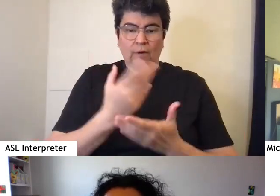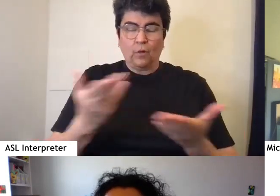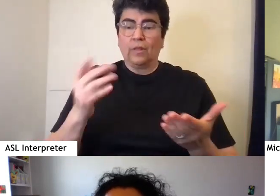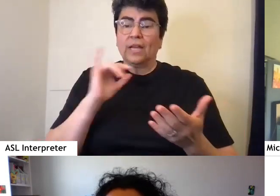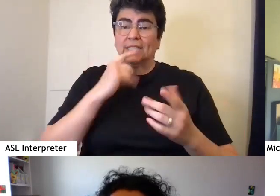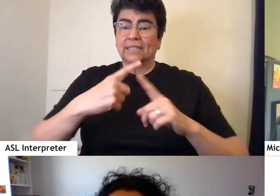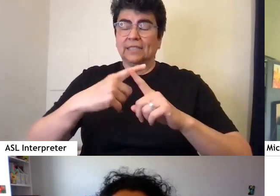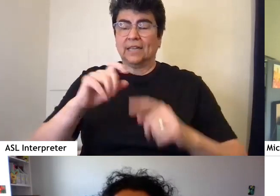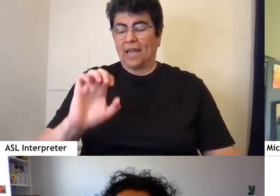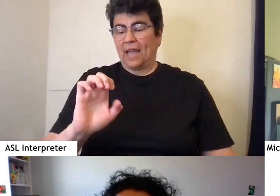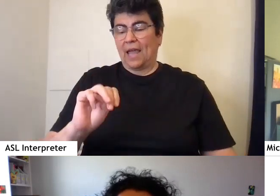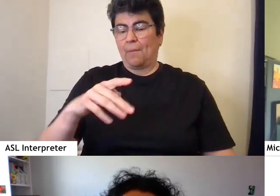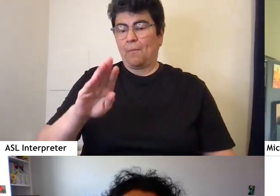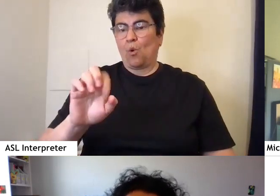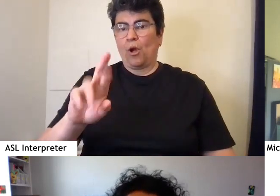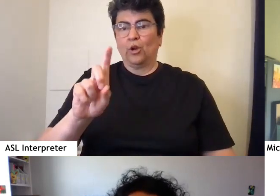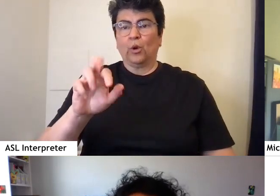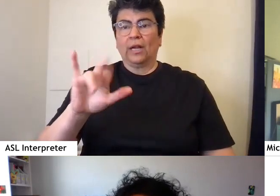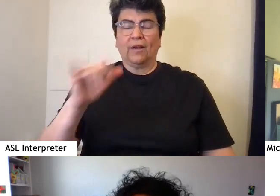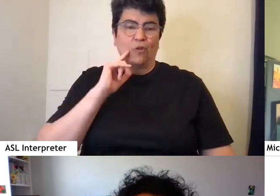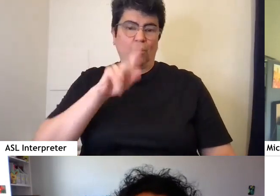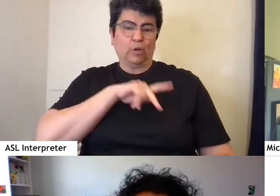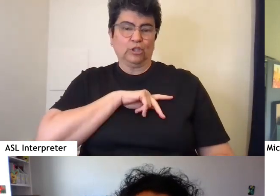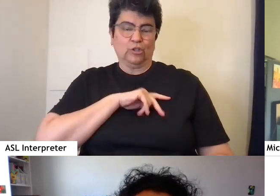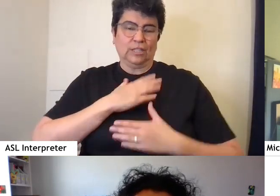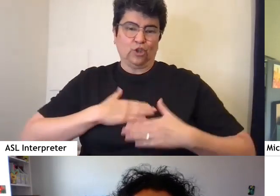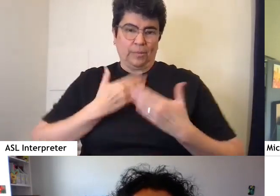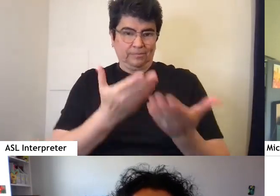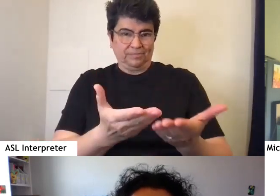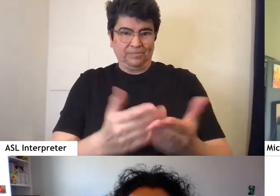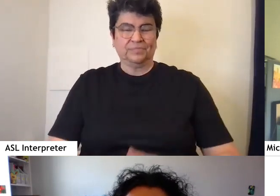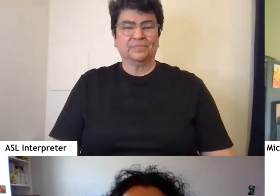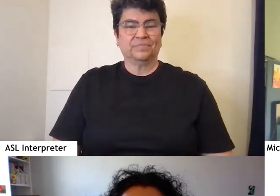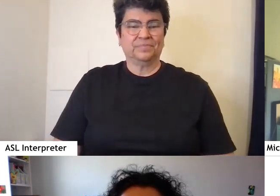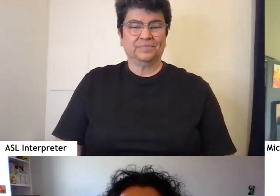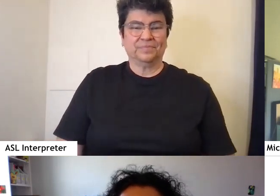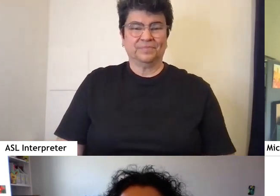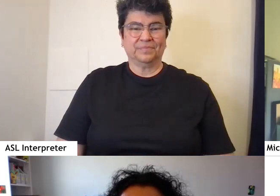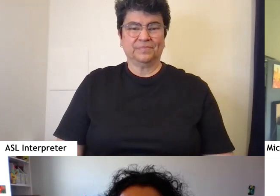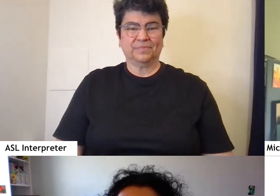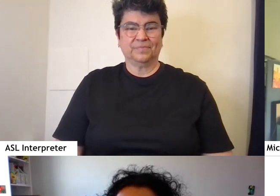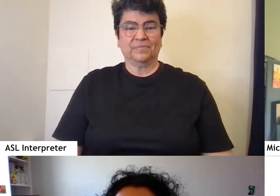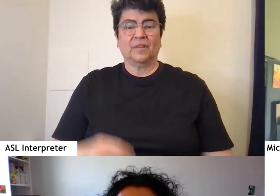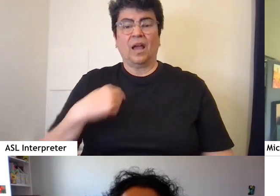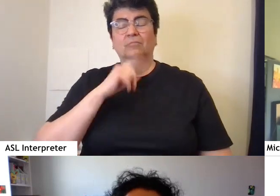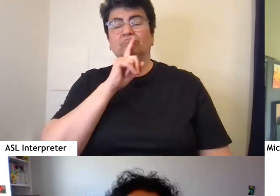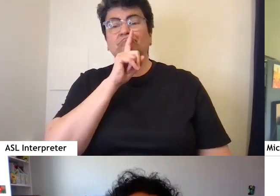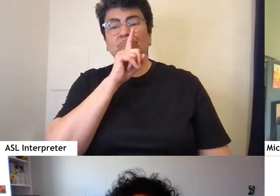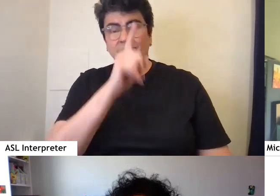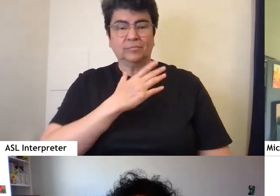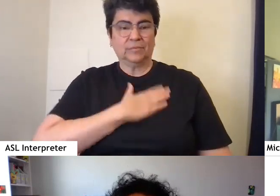for personal enjoyment, as you can see right here. But I really enjoy